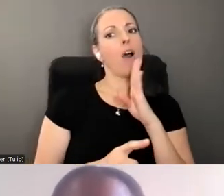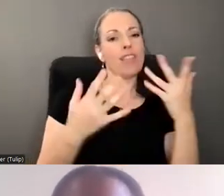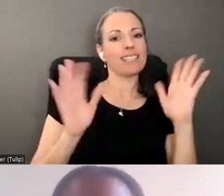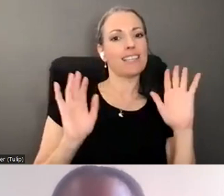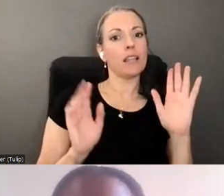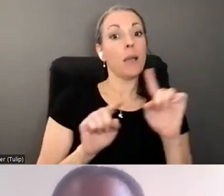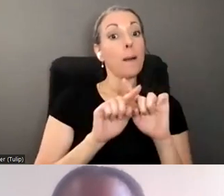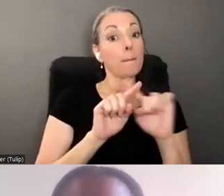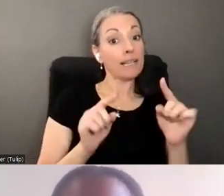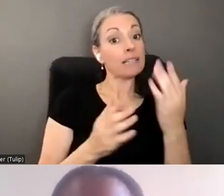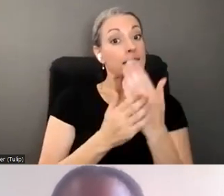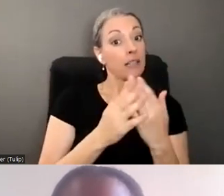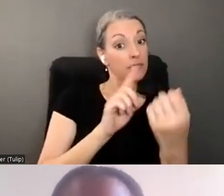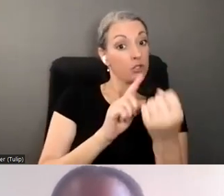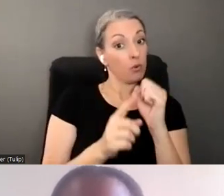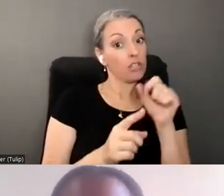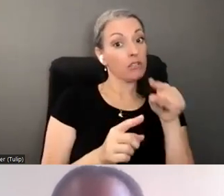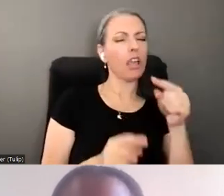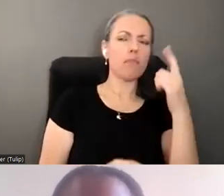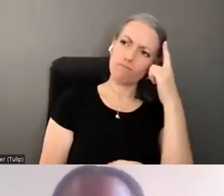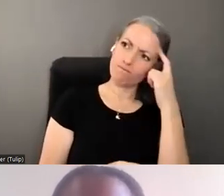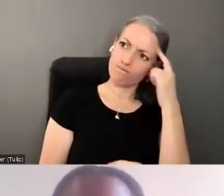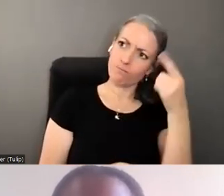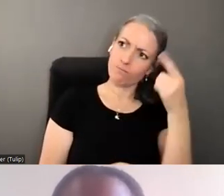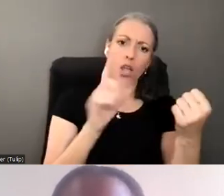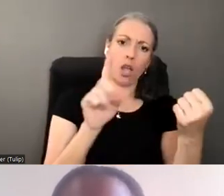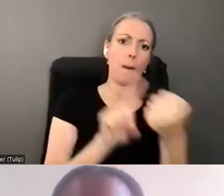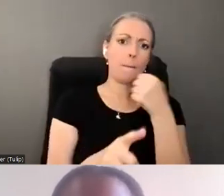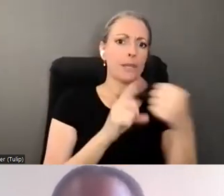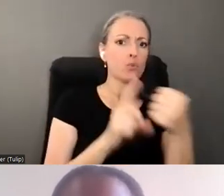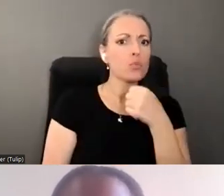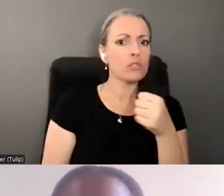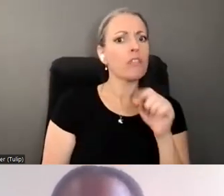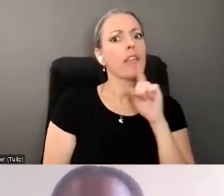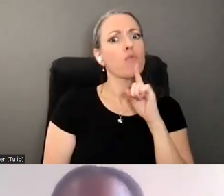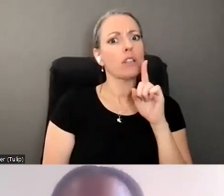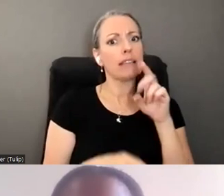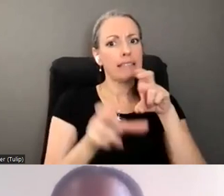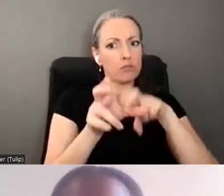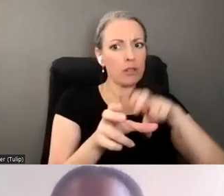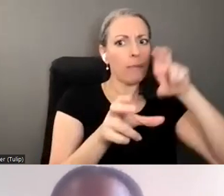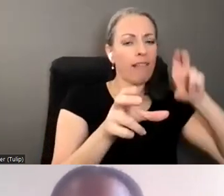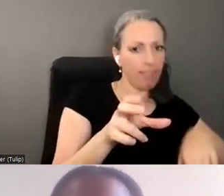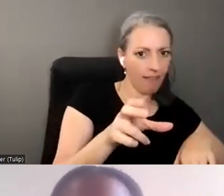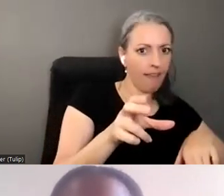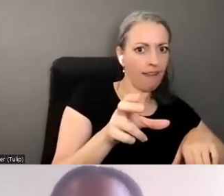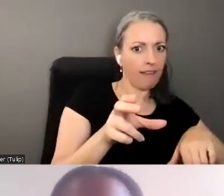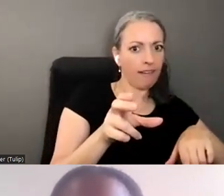situations, situations where they suspect abuse or undue influence, they really need to step out of that, which is